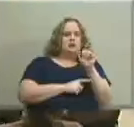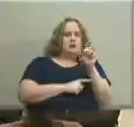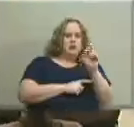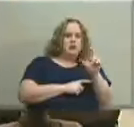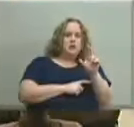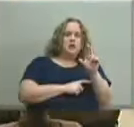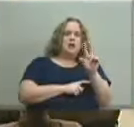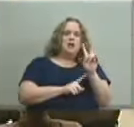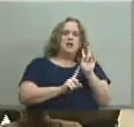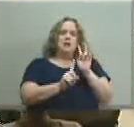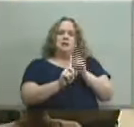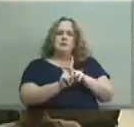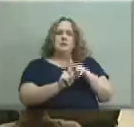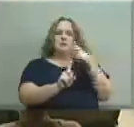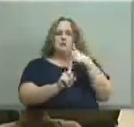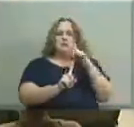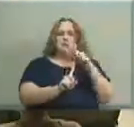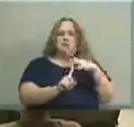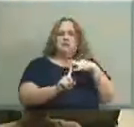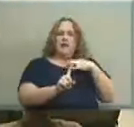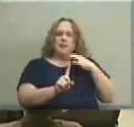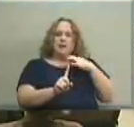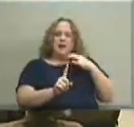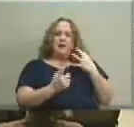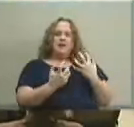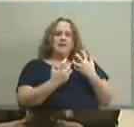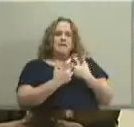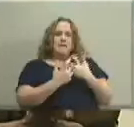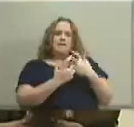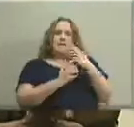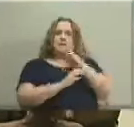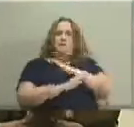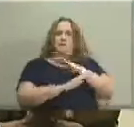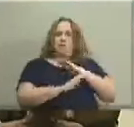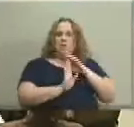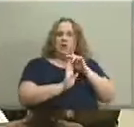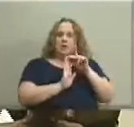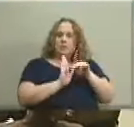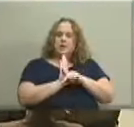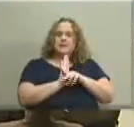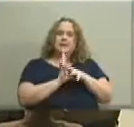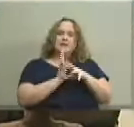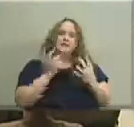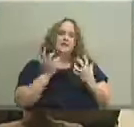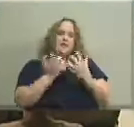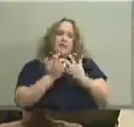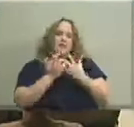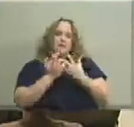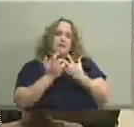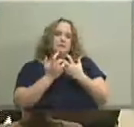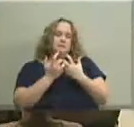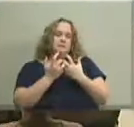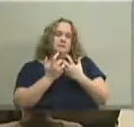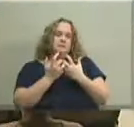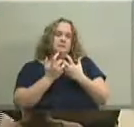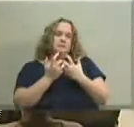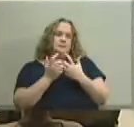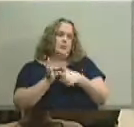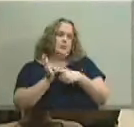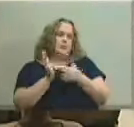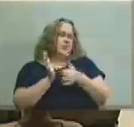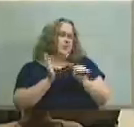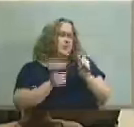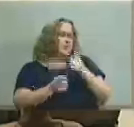the application fit with the board policy and fit with the requirements of the board policy okay great are there questions